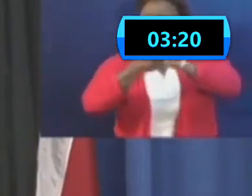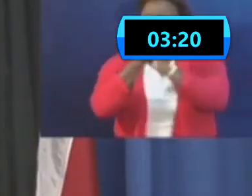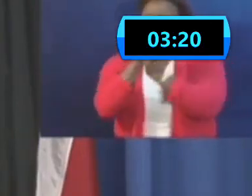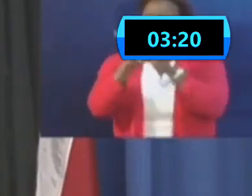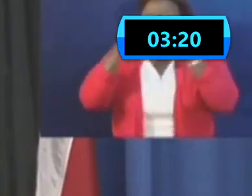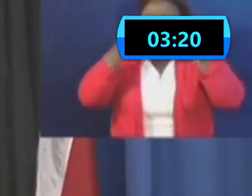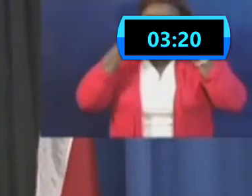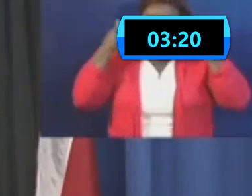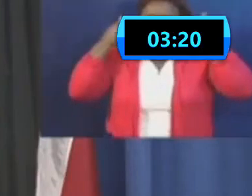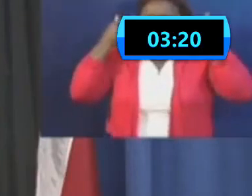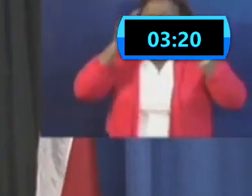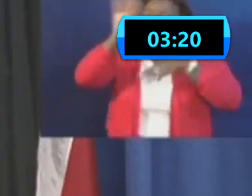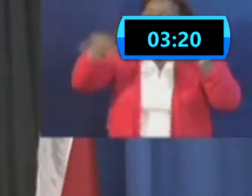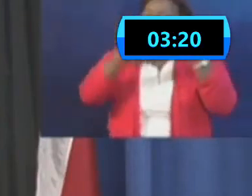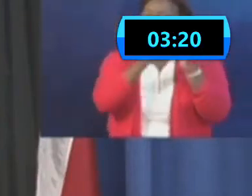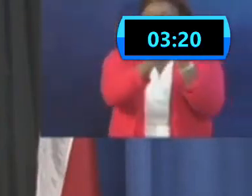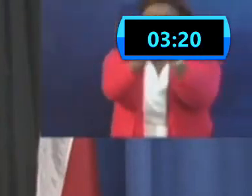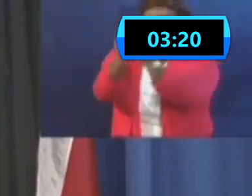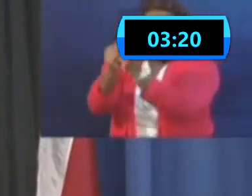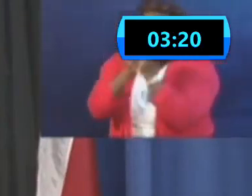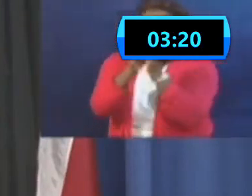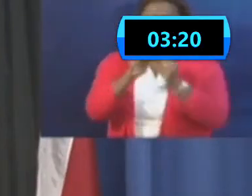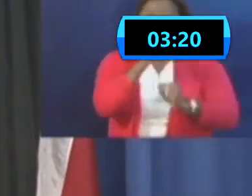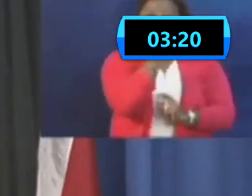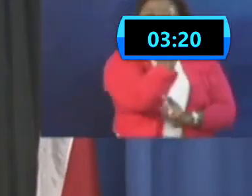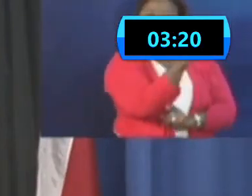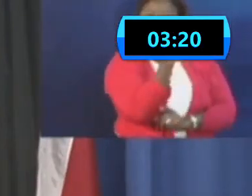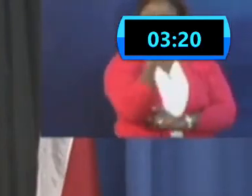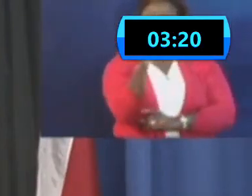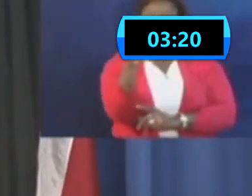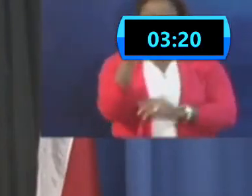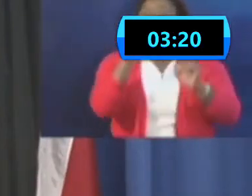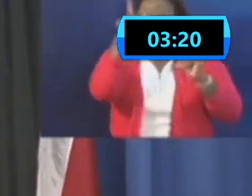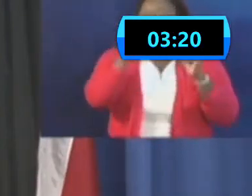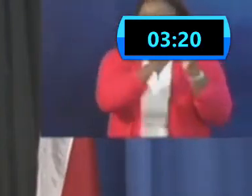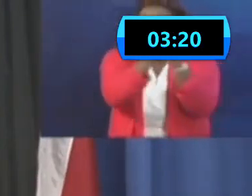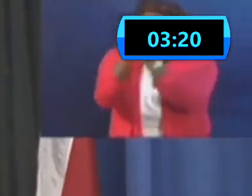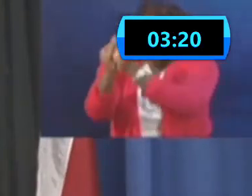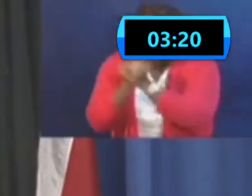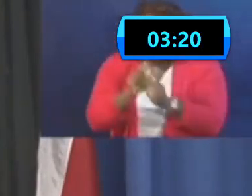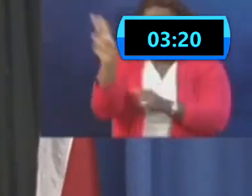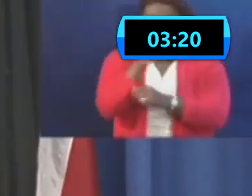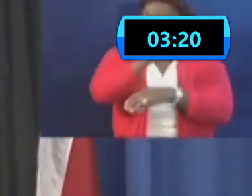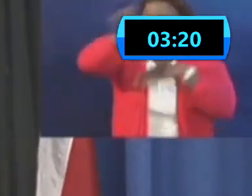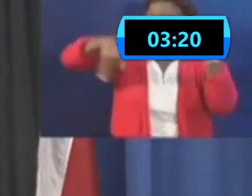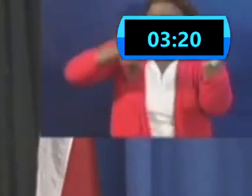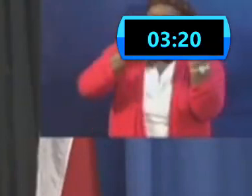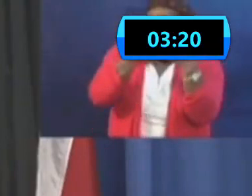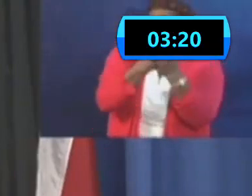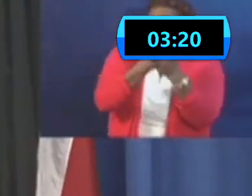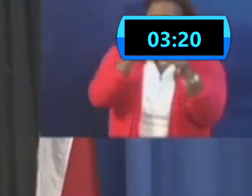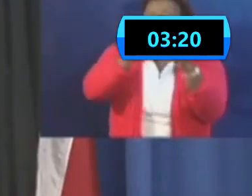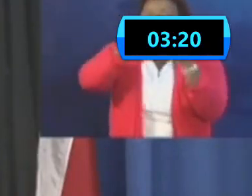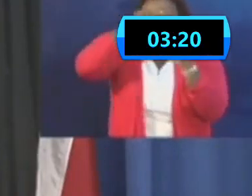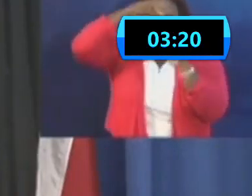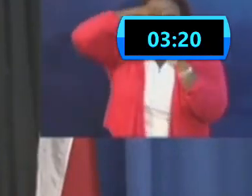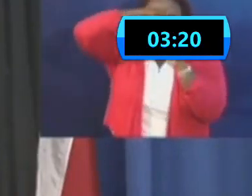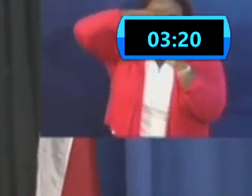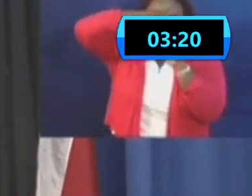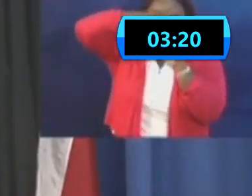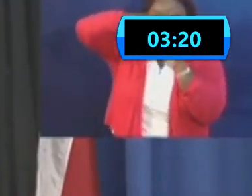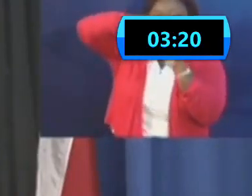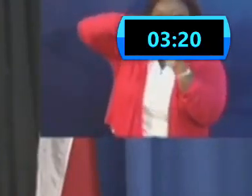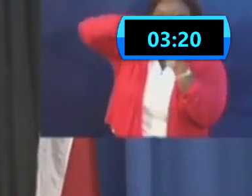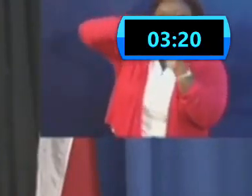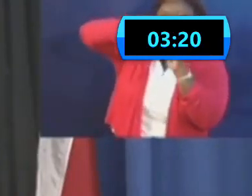mask wearing all support each other to bring the chance of contracting a virus lower and lower and lower if you do more of them together. So